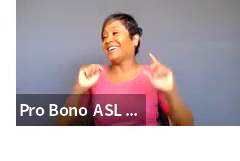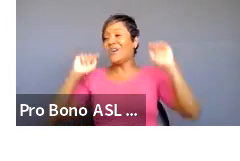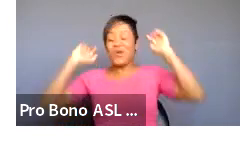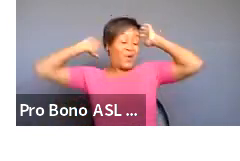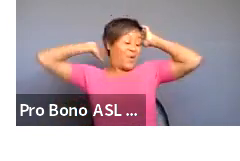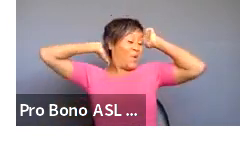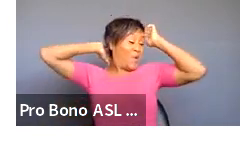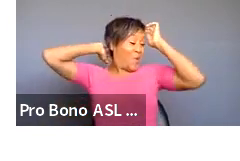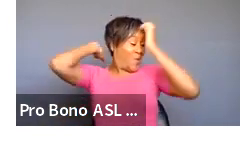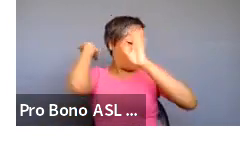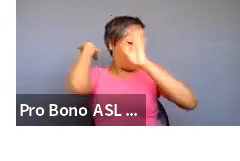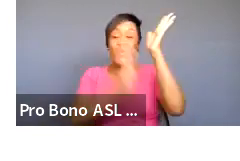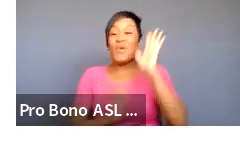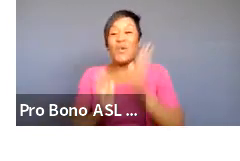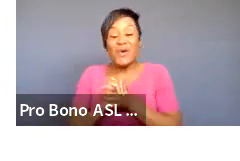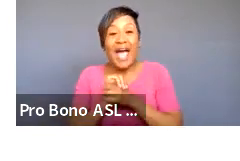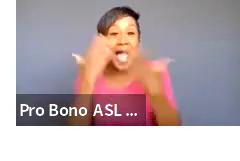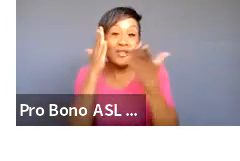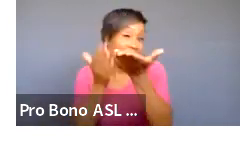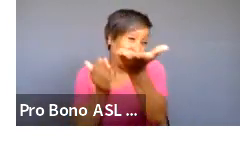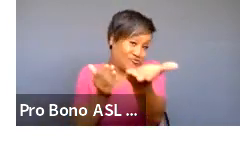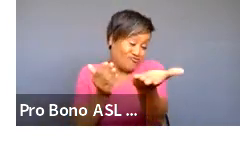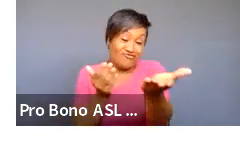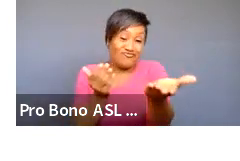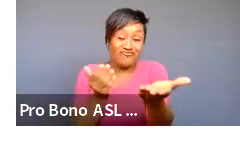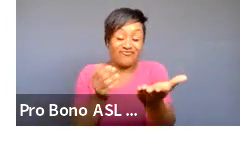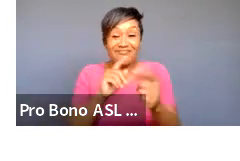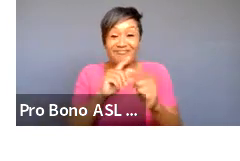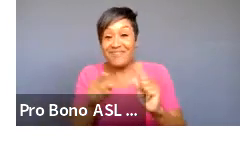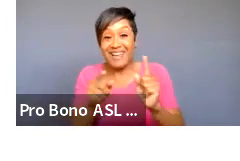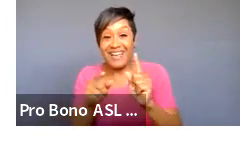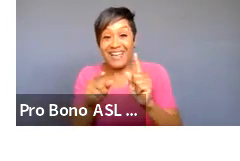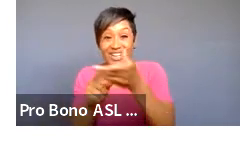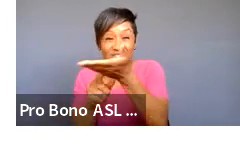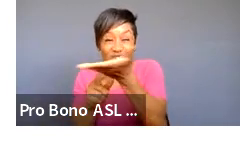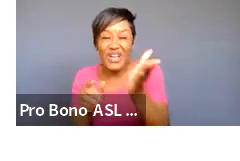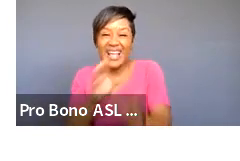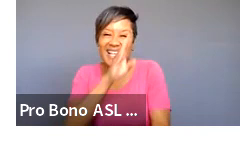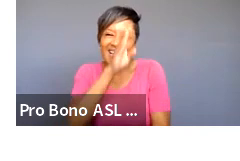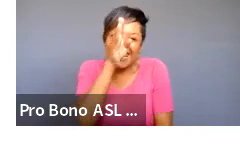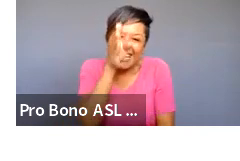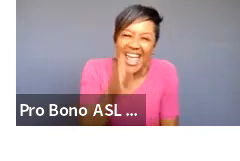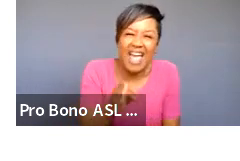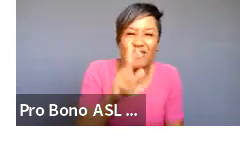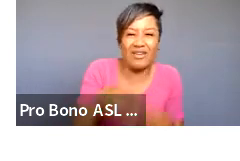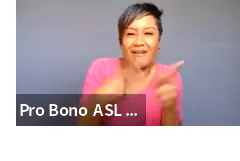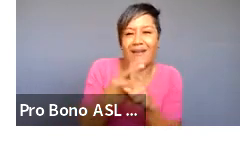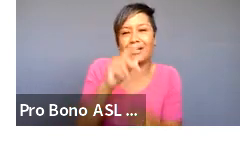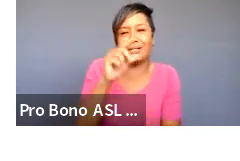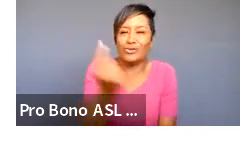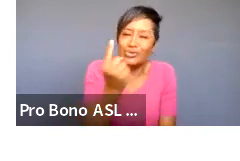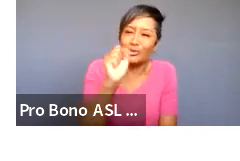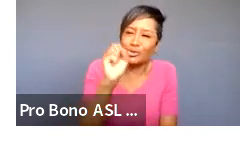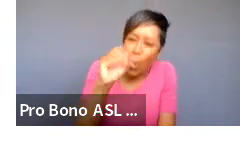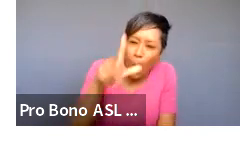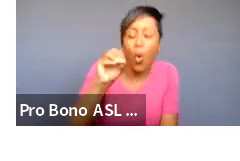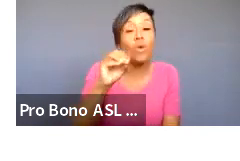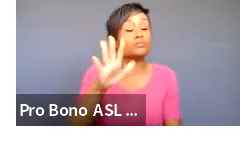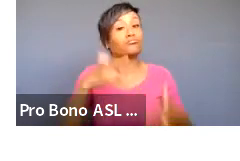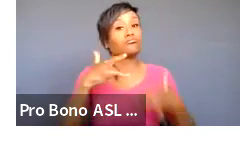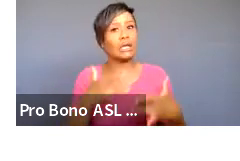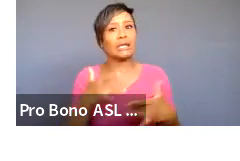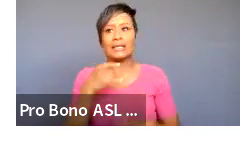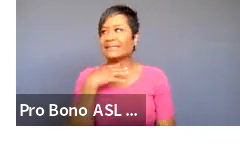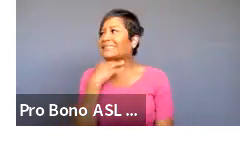all but um folks who have never done a solo work before oftentimes like